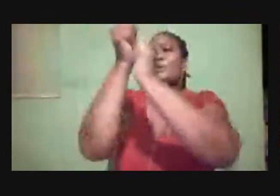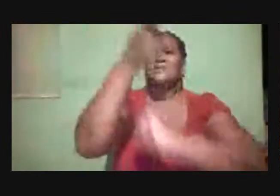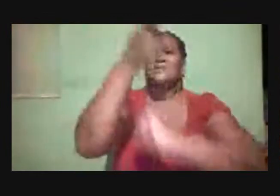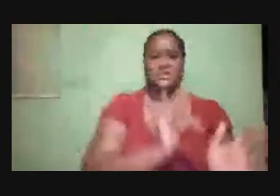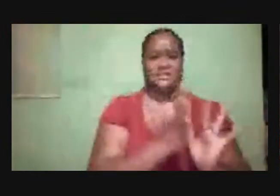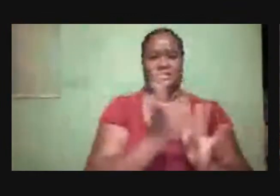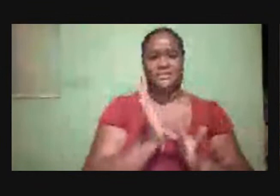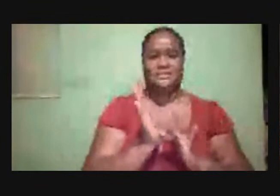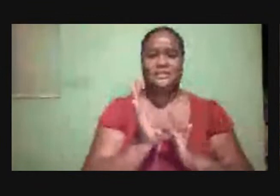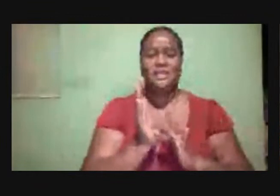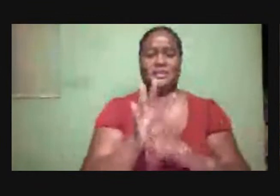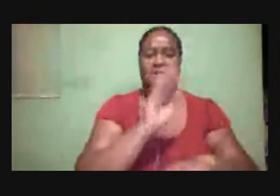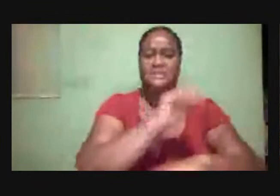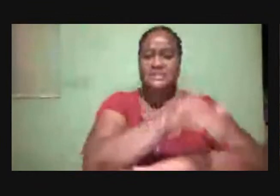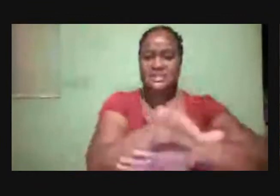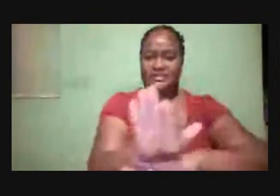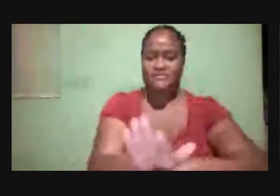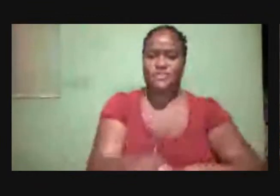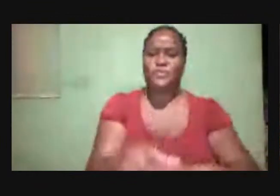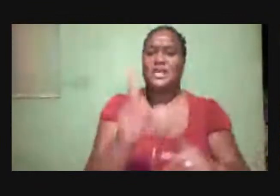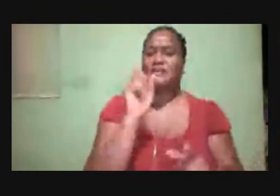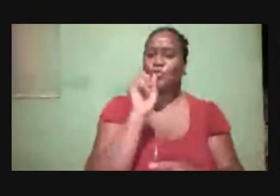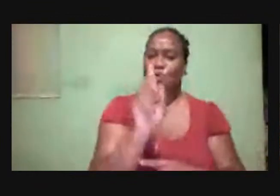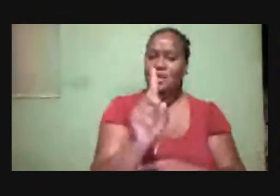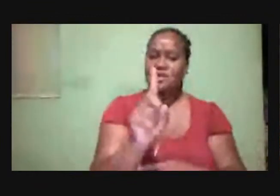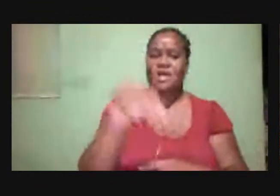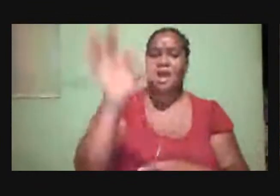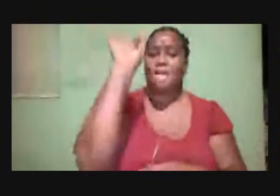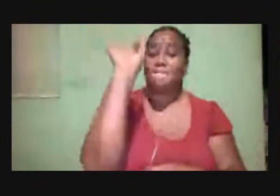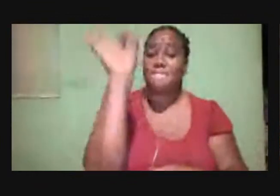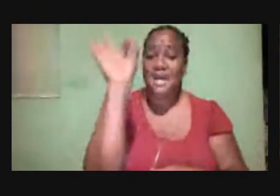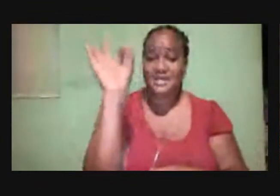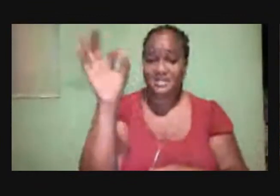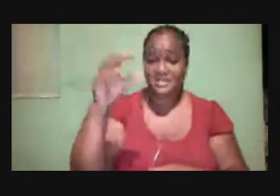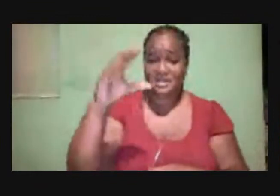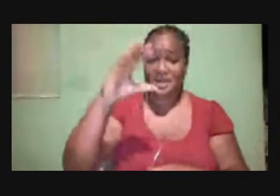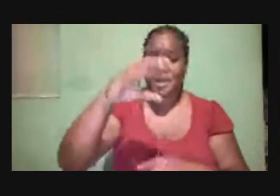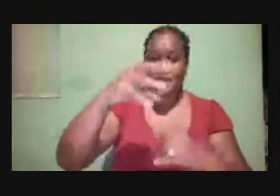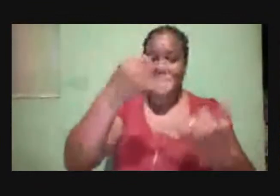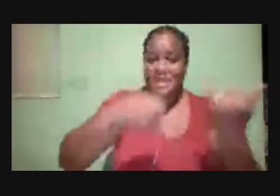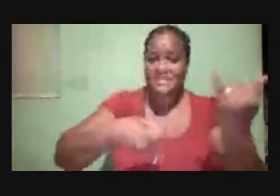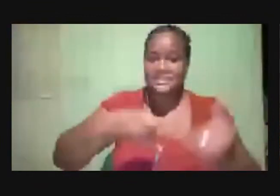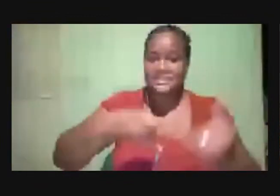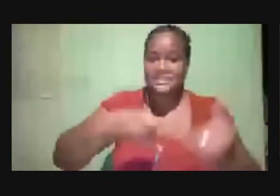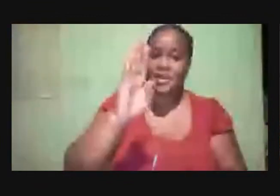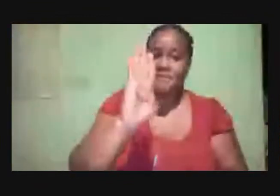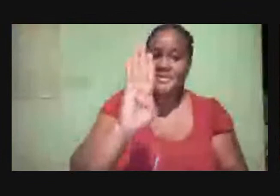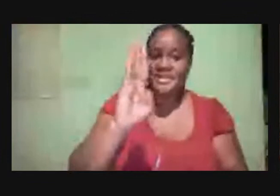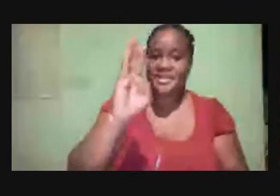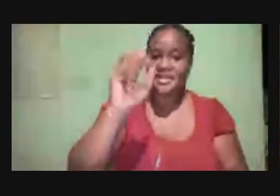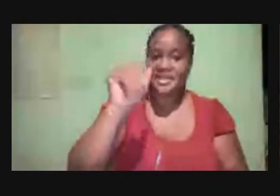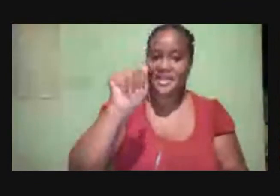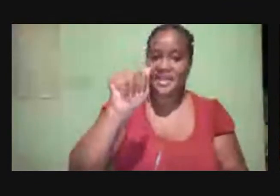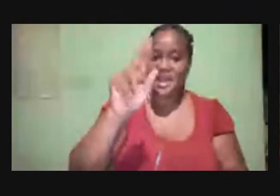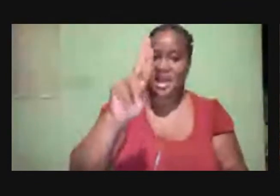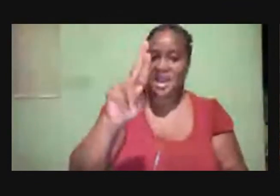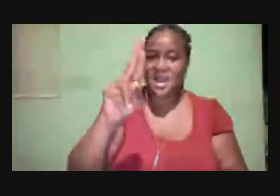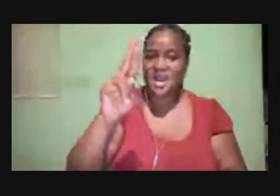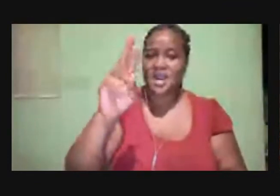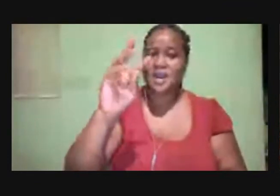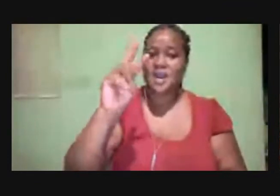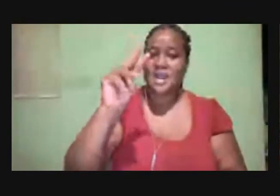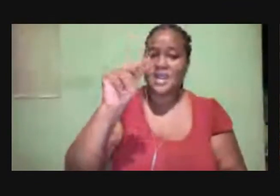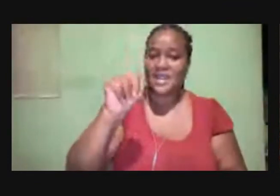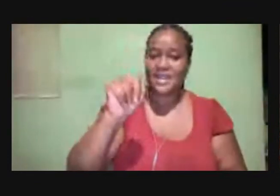the one and only Pastor Kevin Barnaby. The Senior Pastor at the Portmore Seventh-day